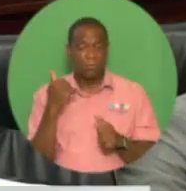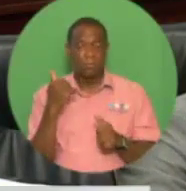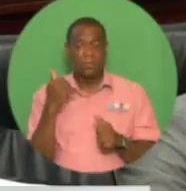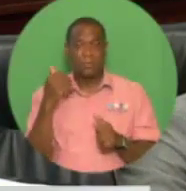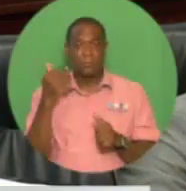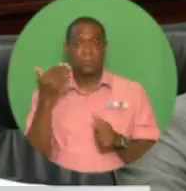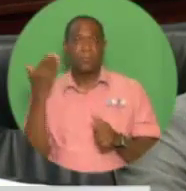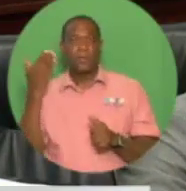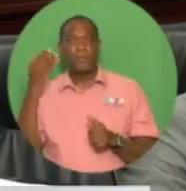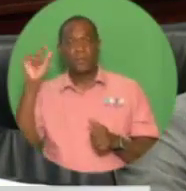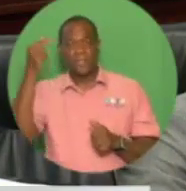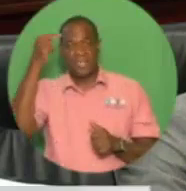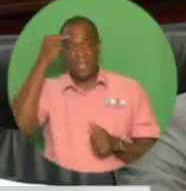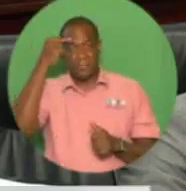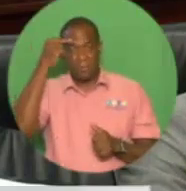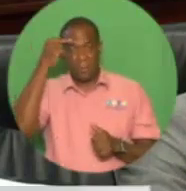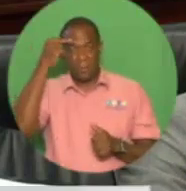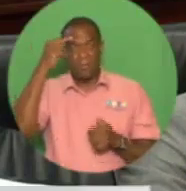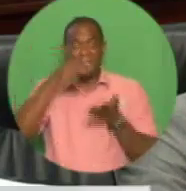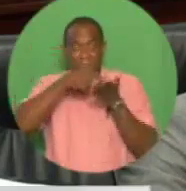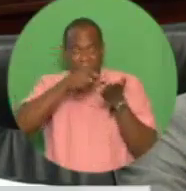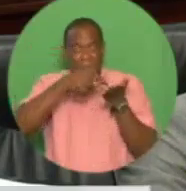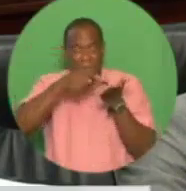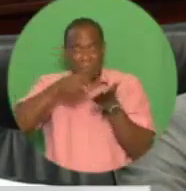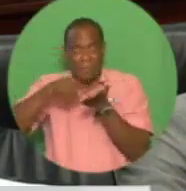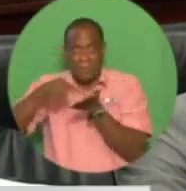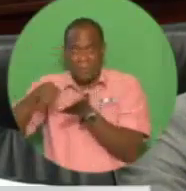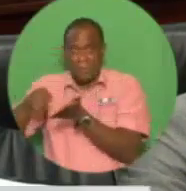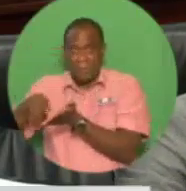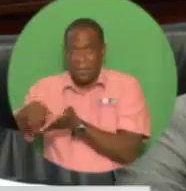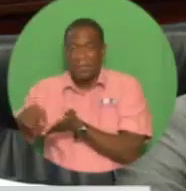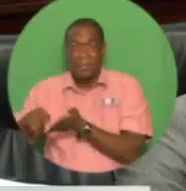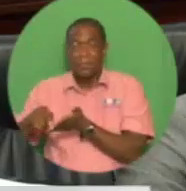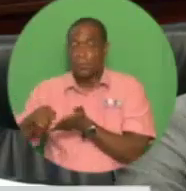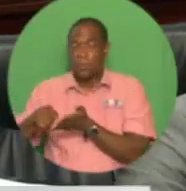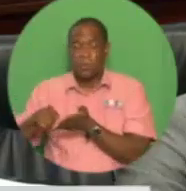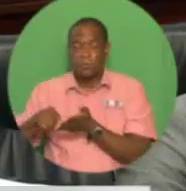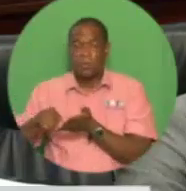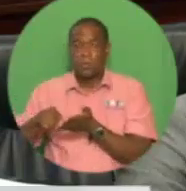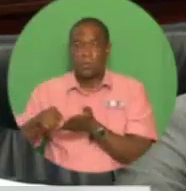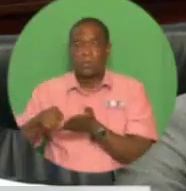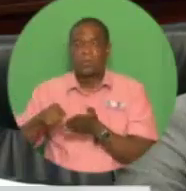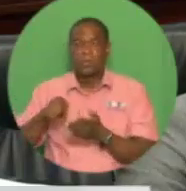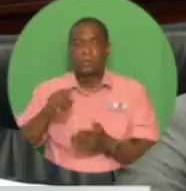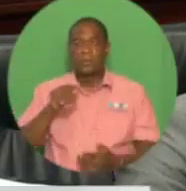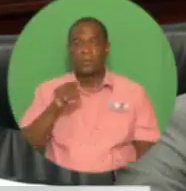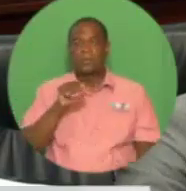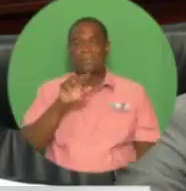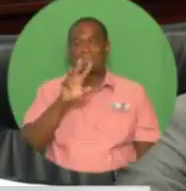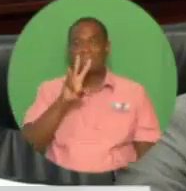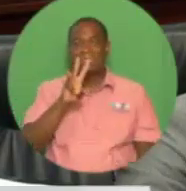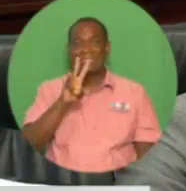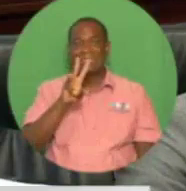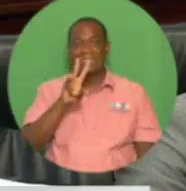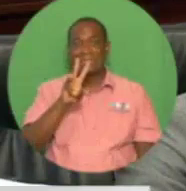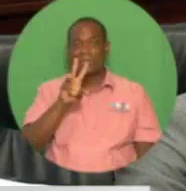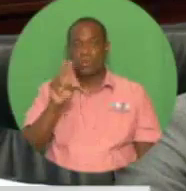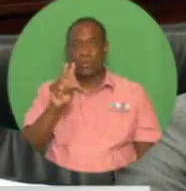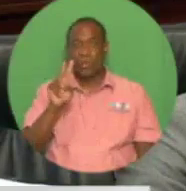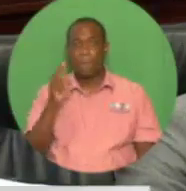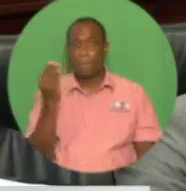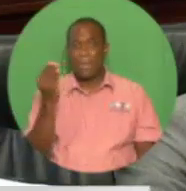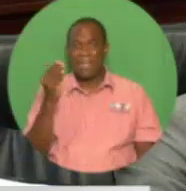period 2011 to 2015, peaking at $62.8 billion in 2014. At the same time,